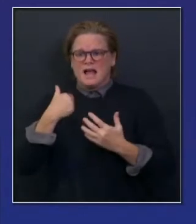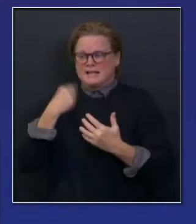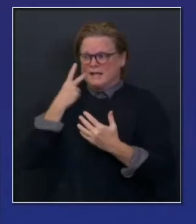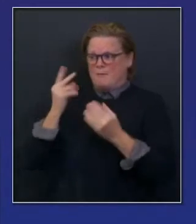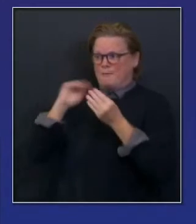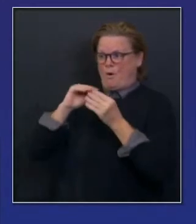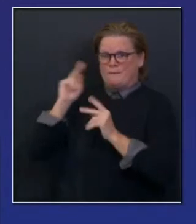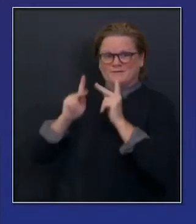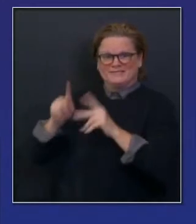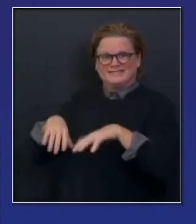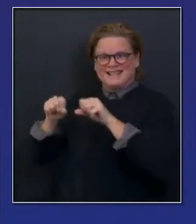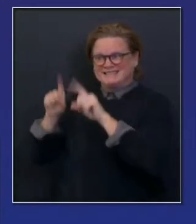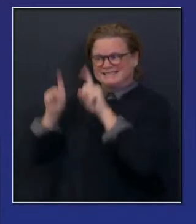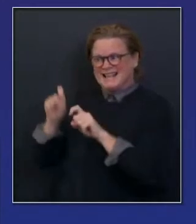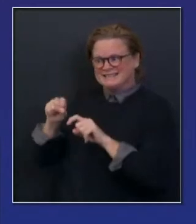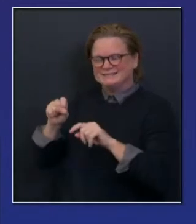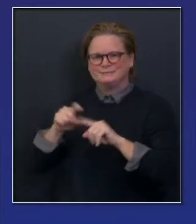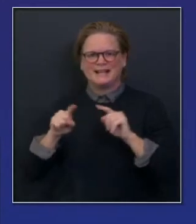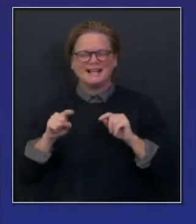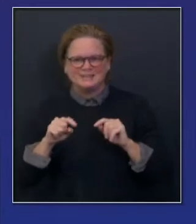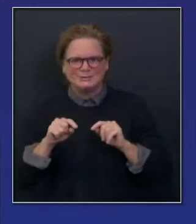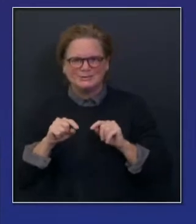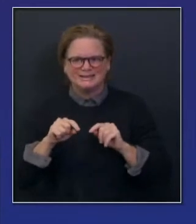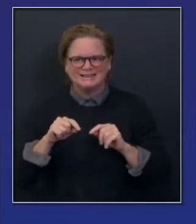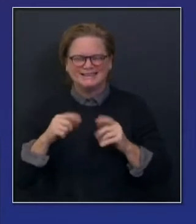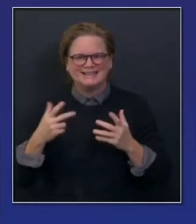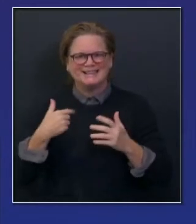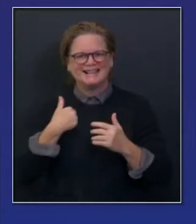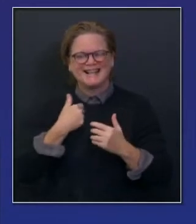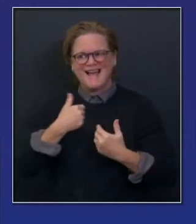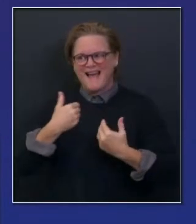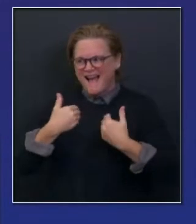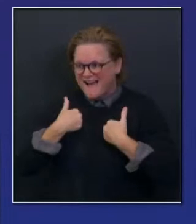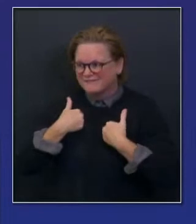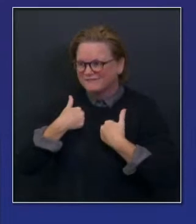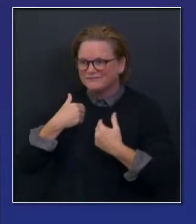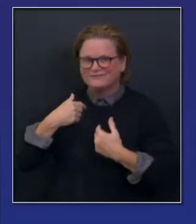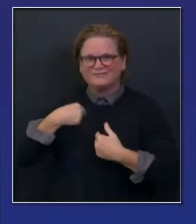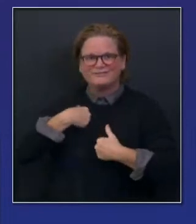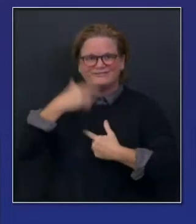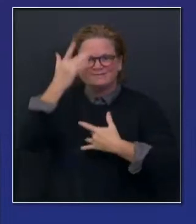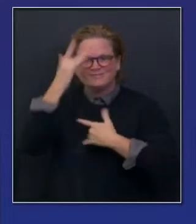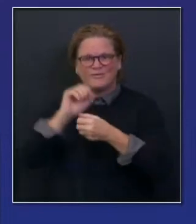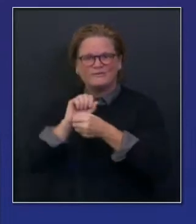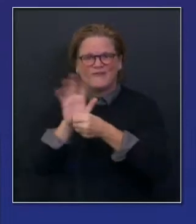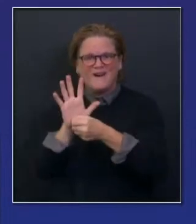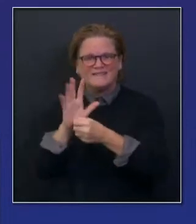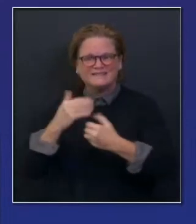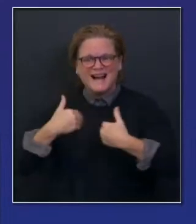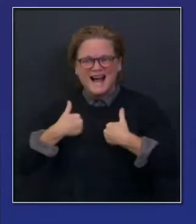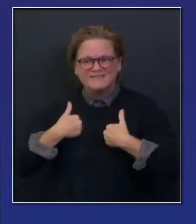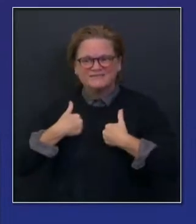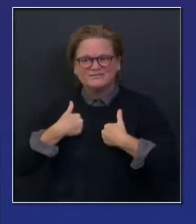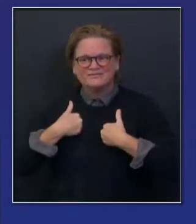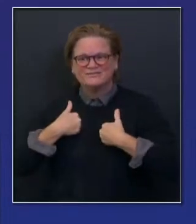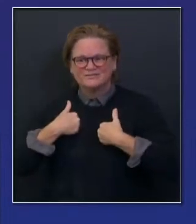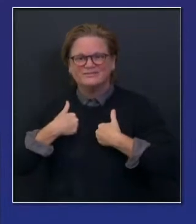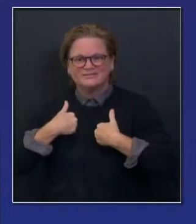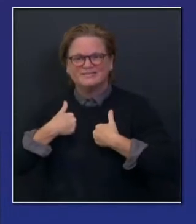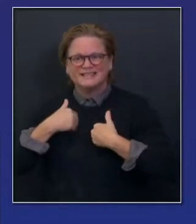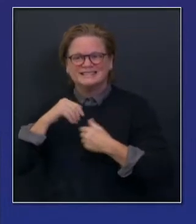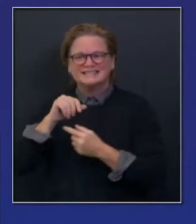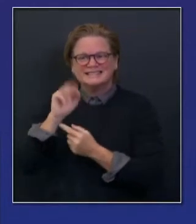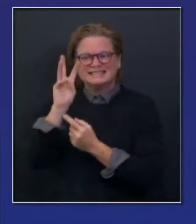it's gone up 10.7 percent. Just consider where we were two weeks ago at 6.9 percent. You can see that rate of growth, that trajectory